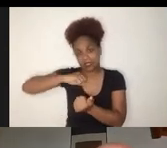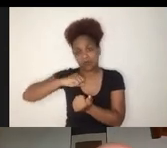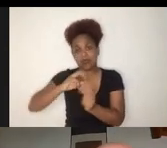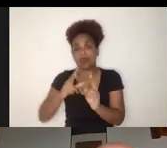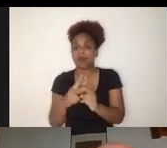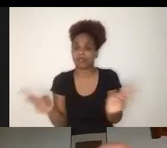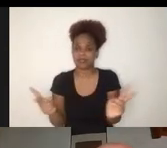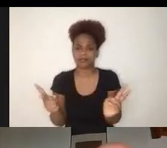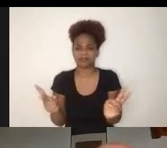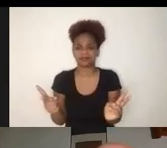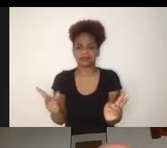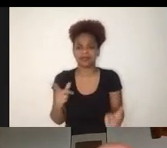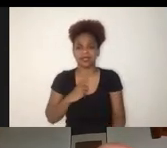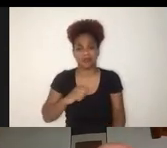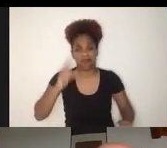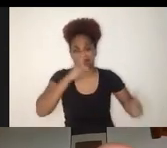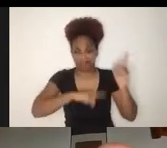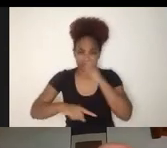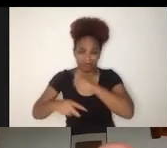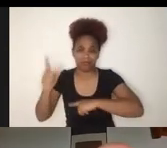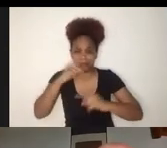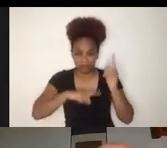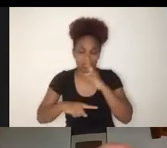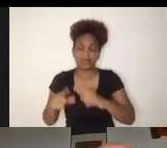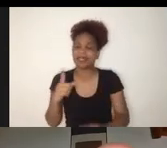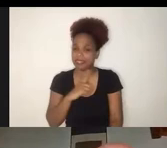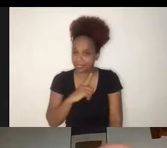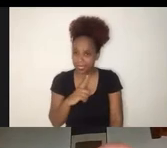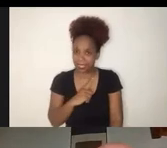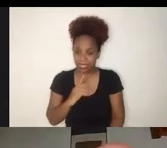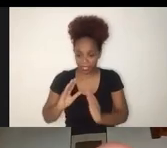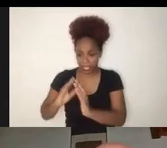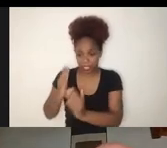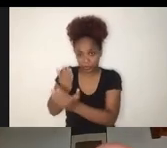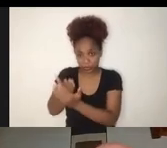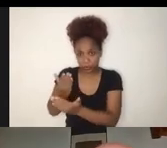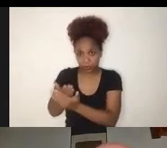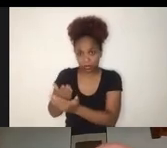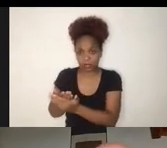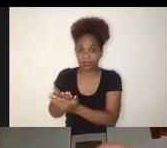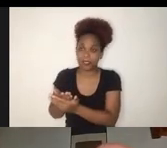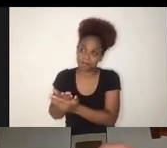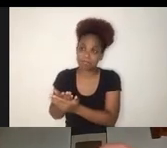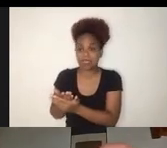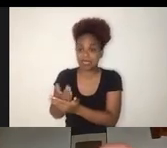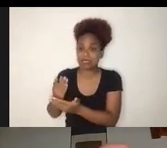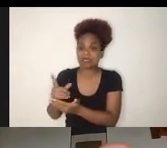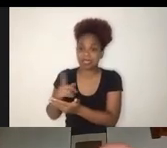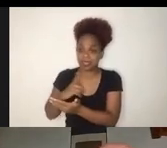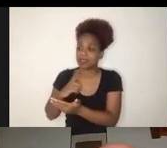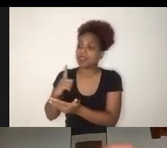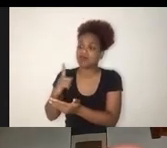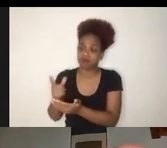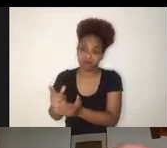between disadvantaged schools and advantaged schools. Among disadvantaged schools, schools, this